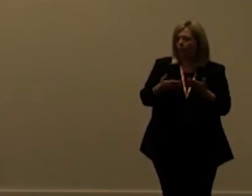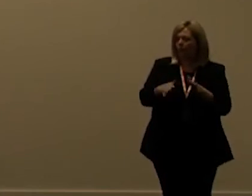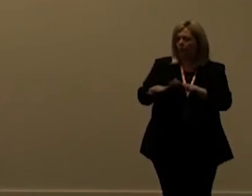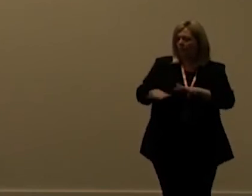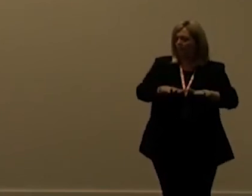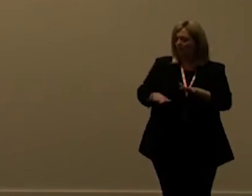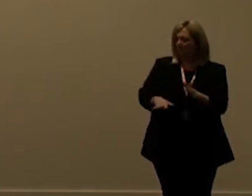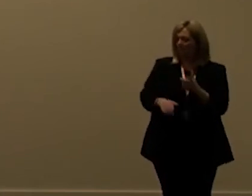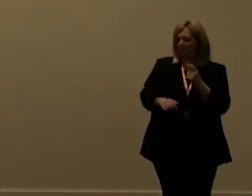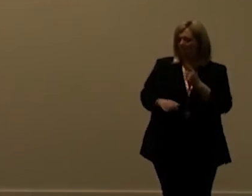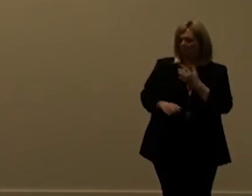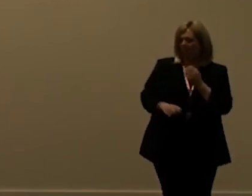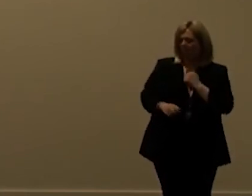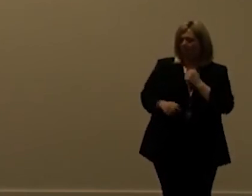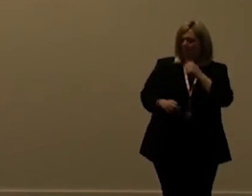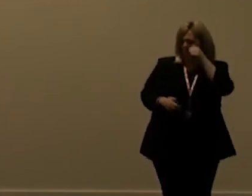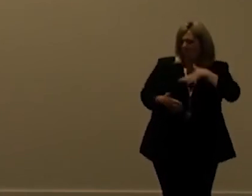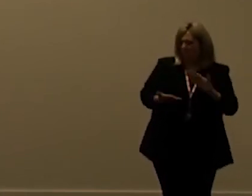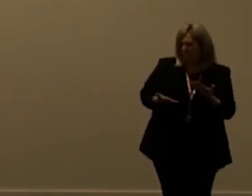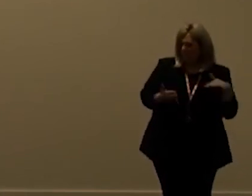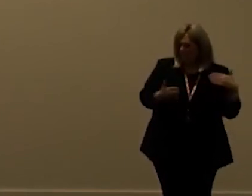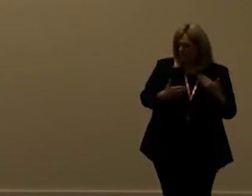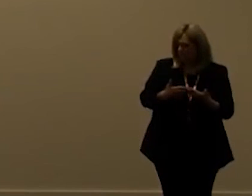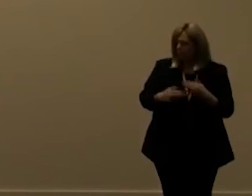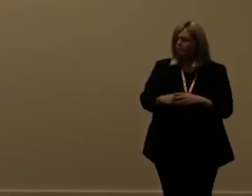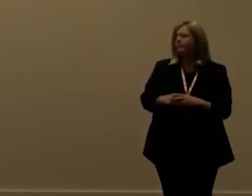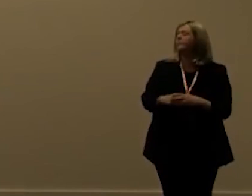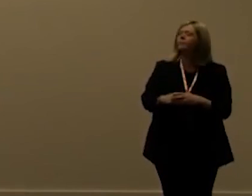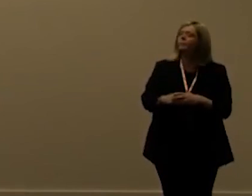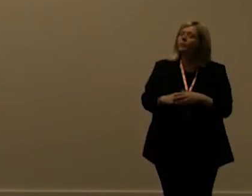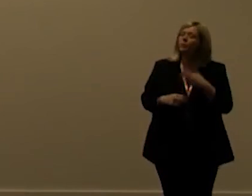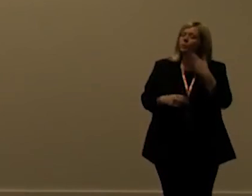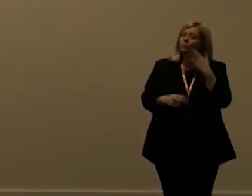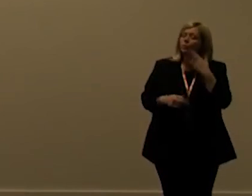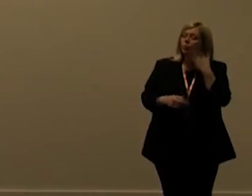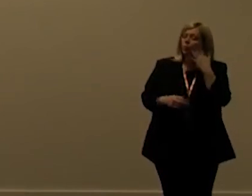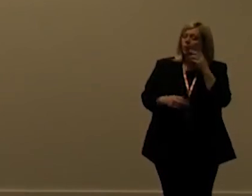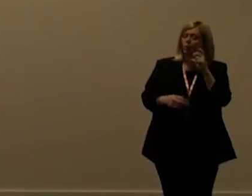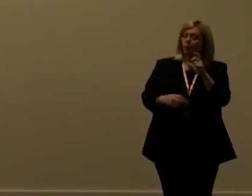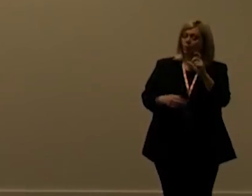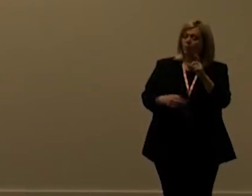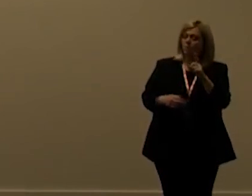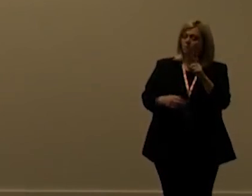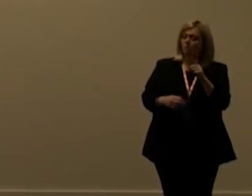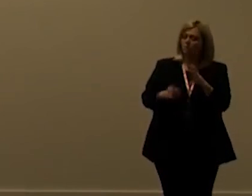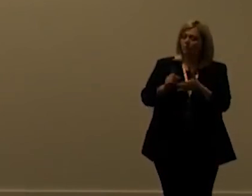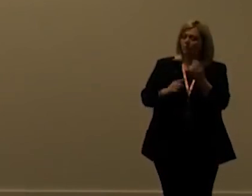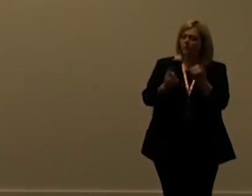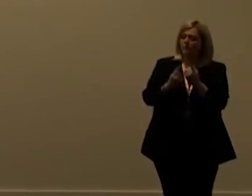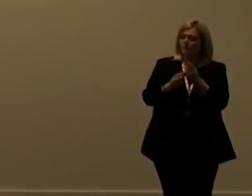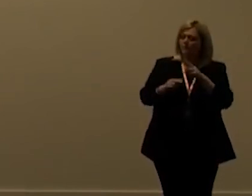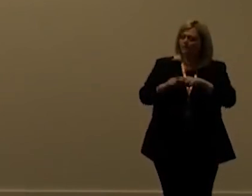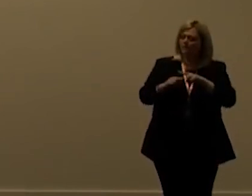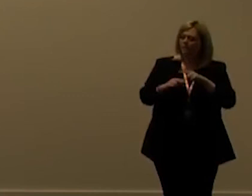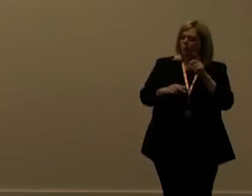low that's my my experience anyway and then when you're coding towards the api there's something called affinity cookie where you can